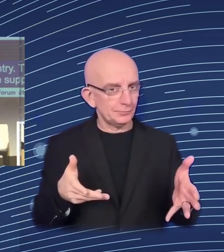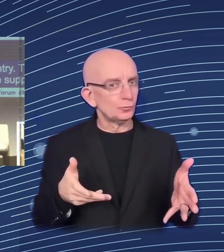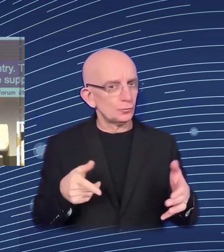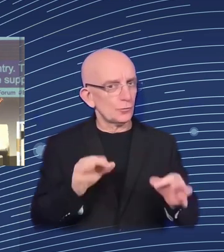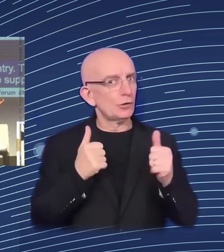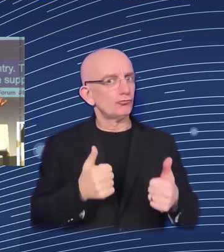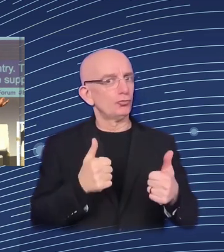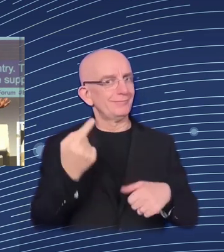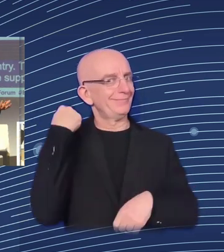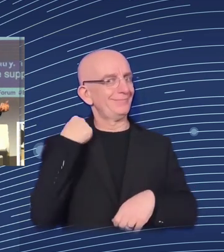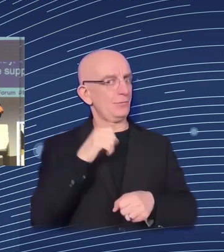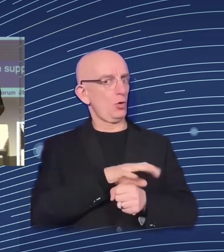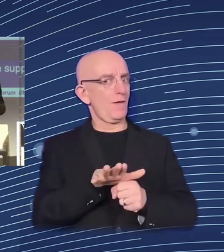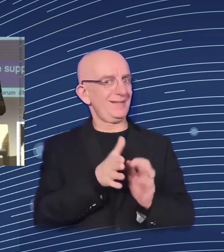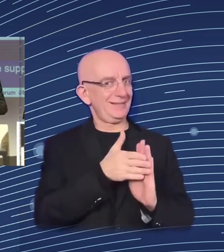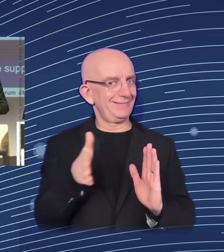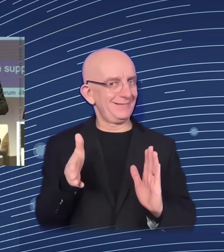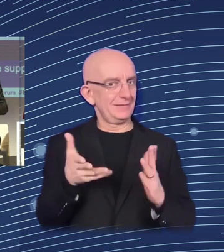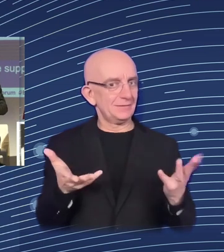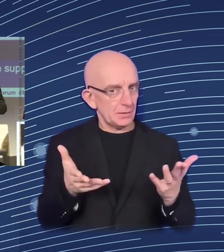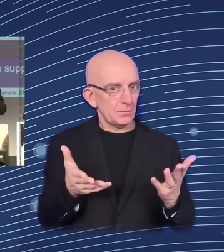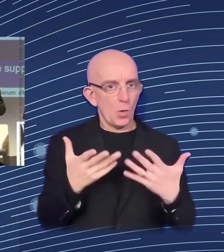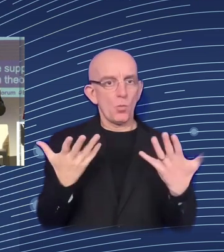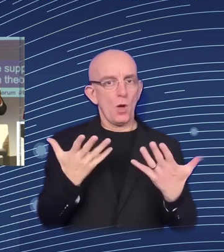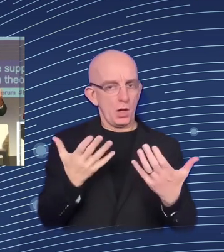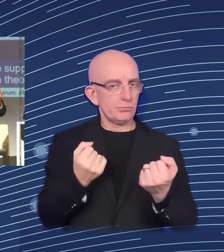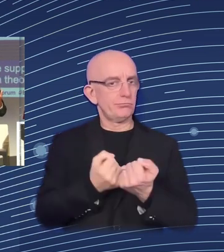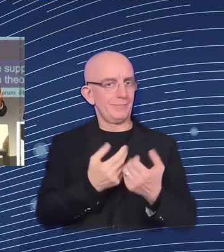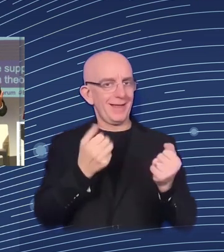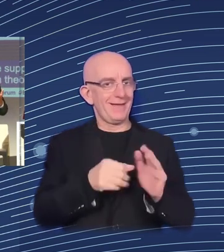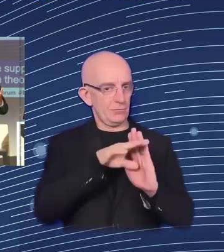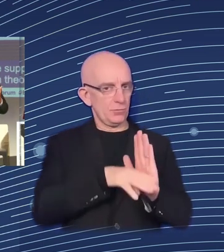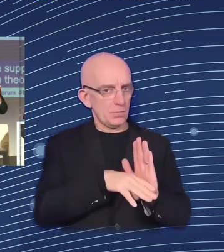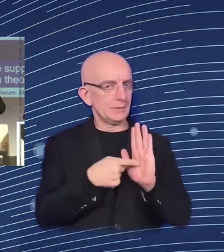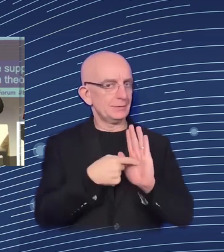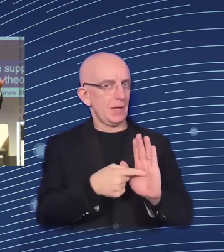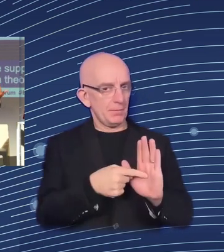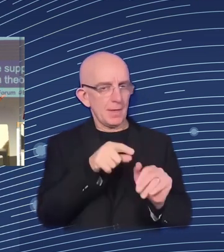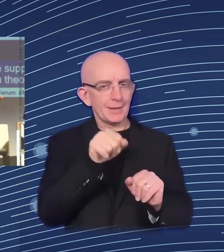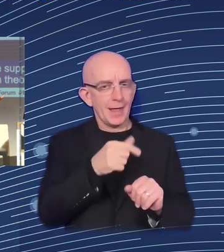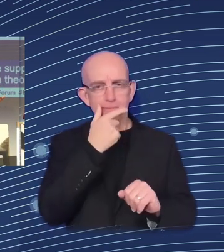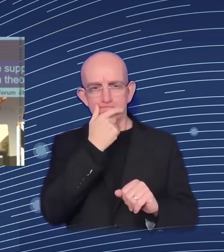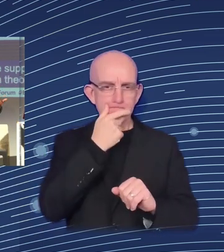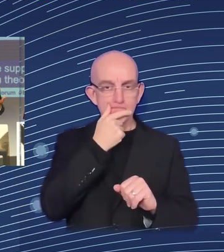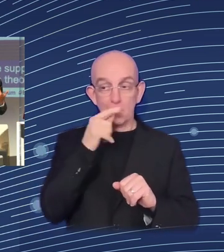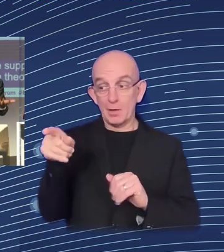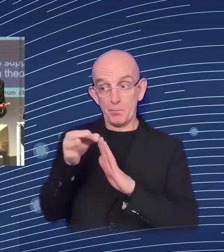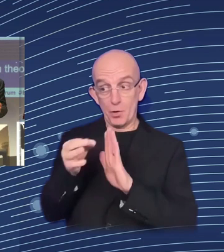all policies. And this is very important, if you think that some countries are more advanced